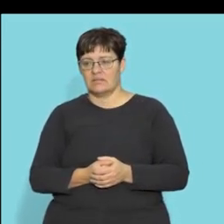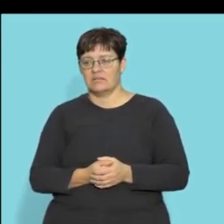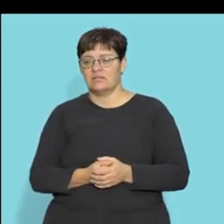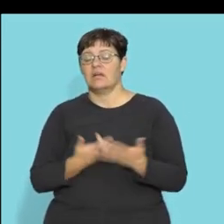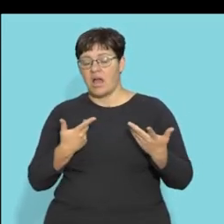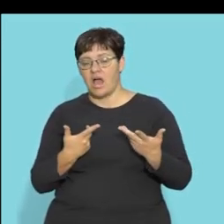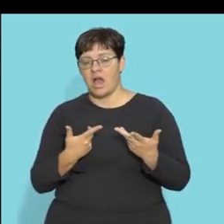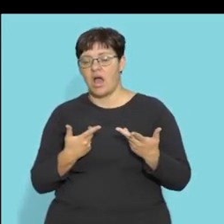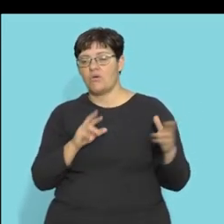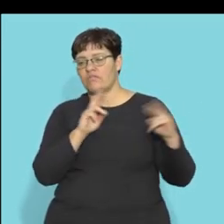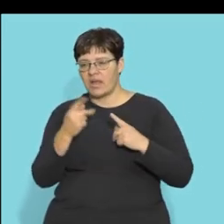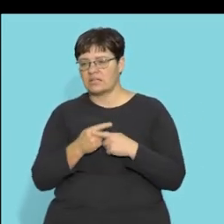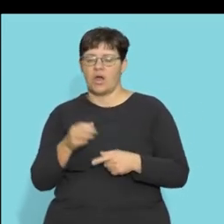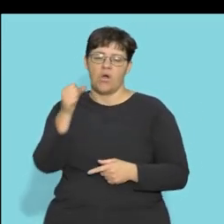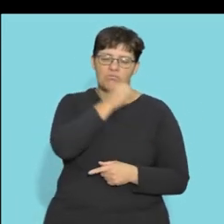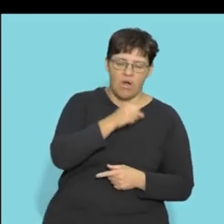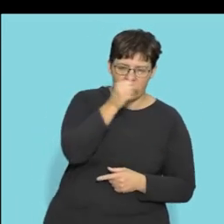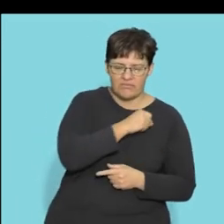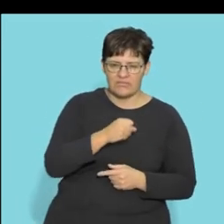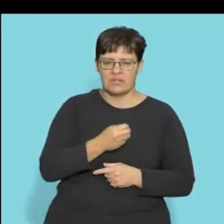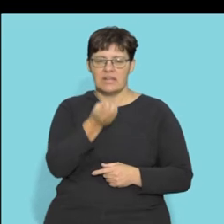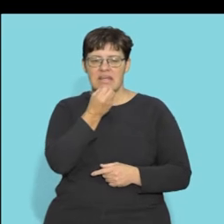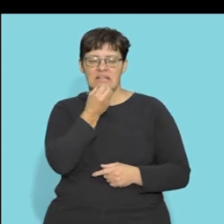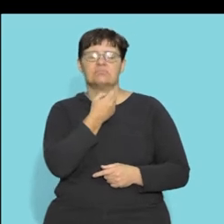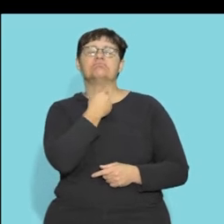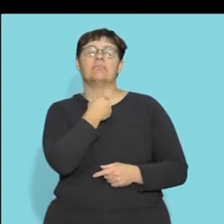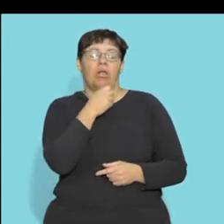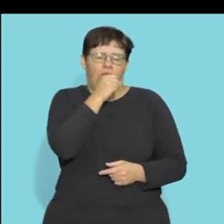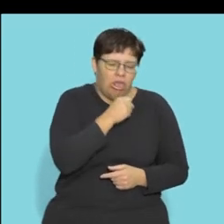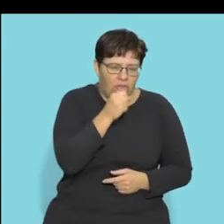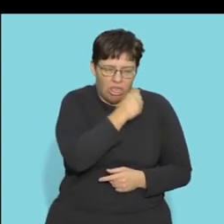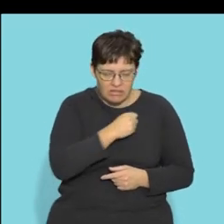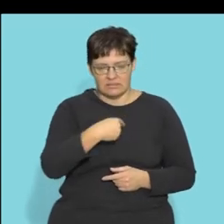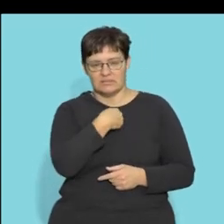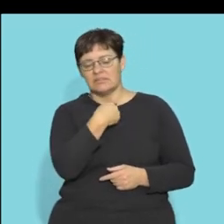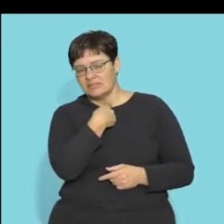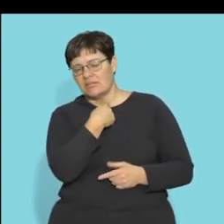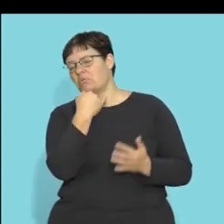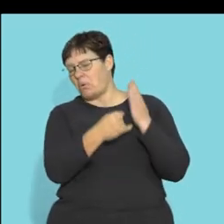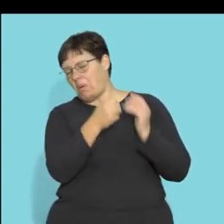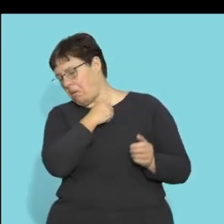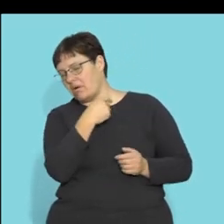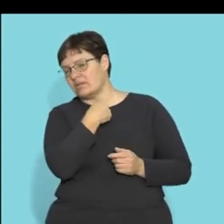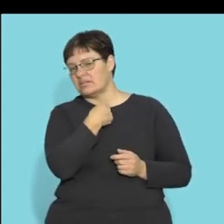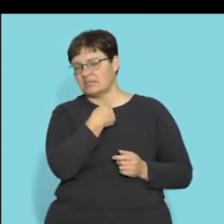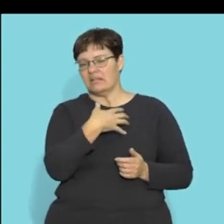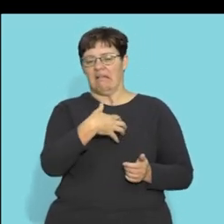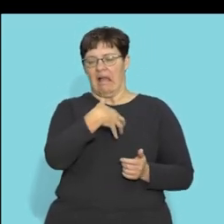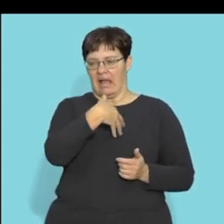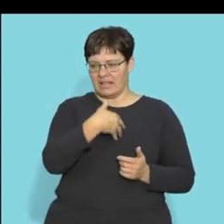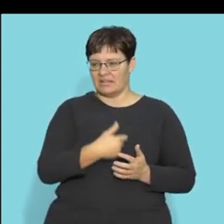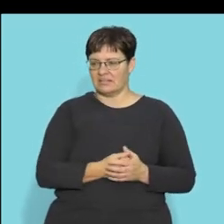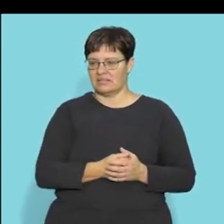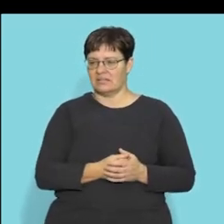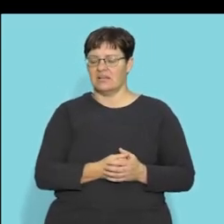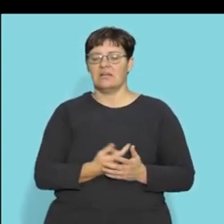oblongata reflexes like coughing now you ate the pizza and the pizza has now went down the wrong hole it's into